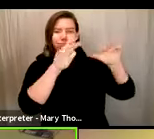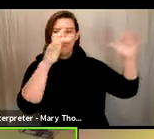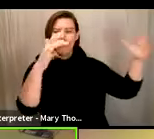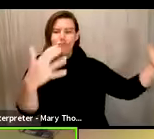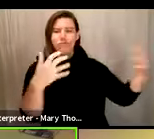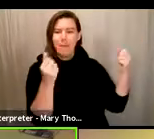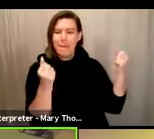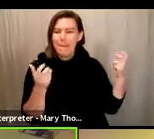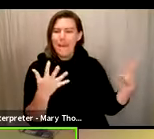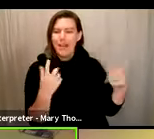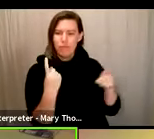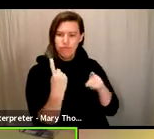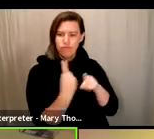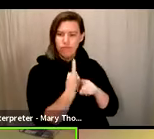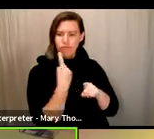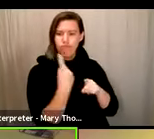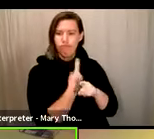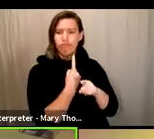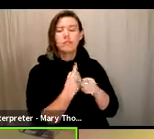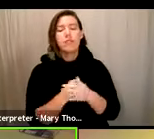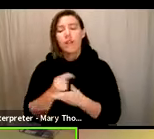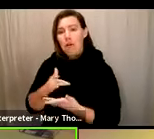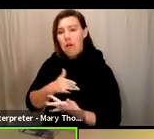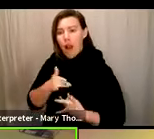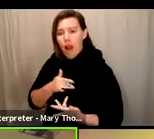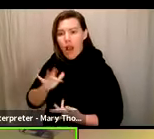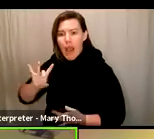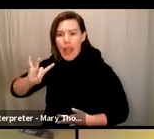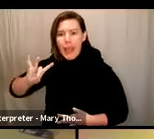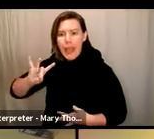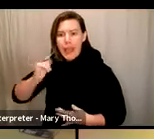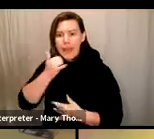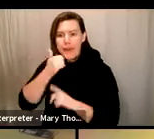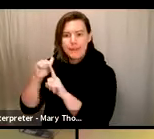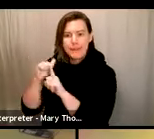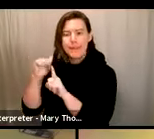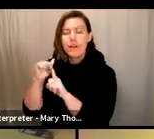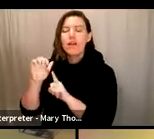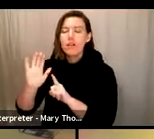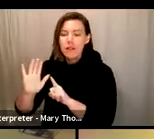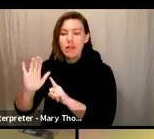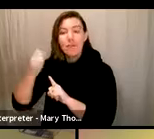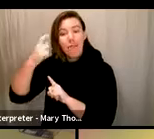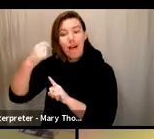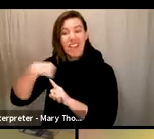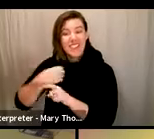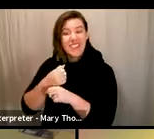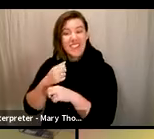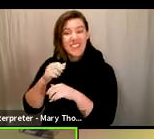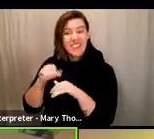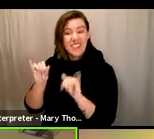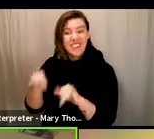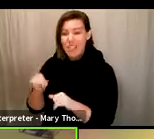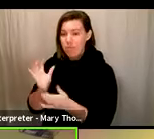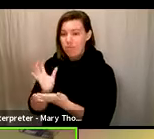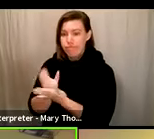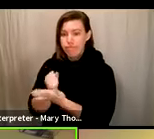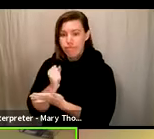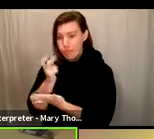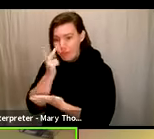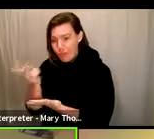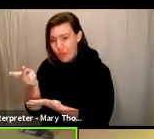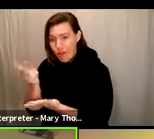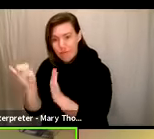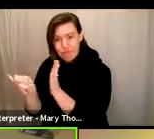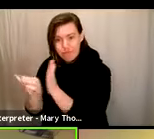concerning, one thing everybody should take away is that the system is working. It's working the way it's supposed to. So our safeguards are here to